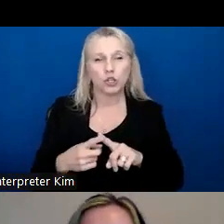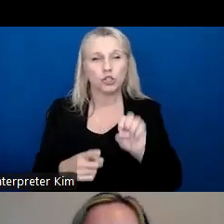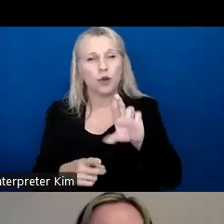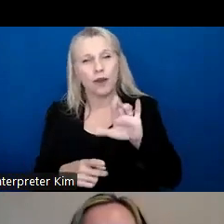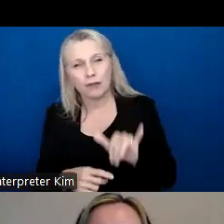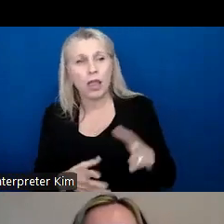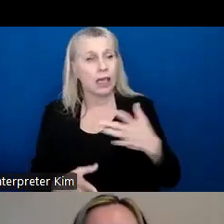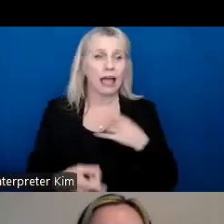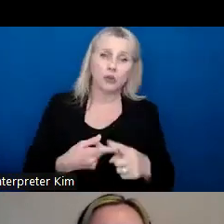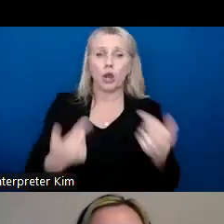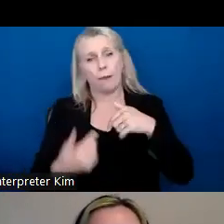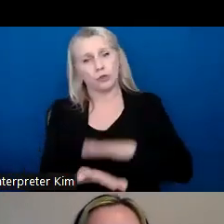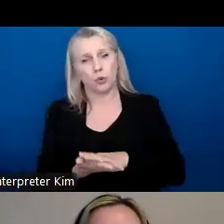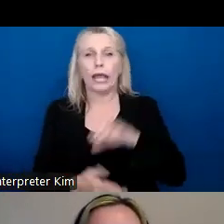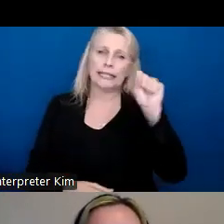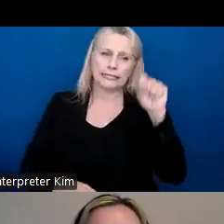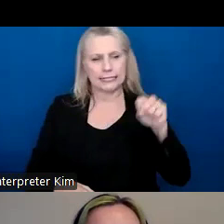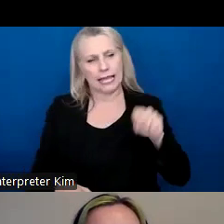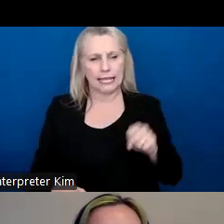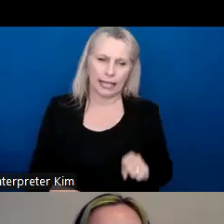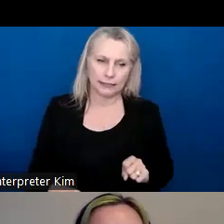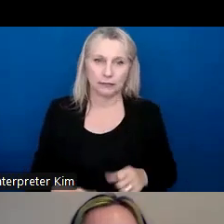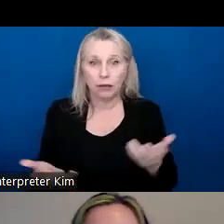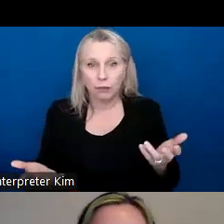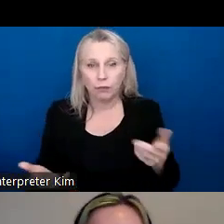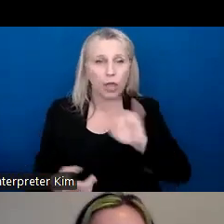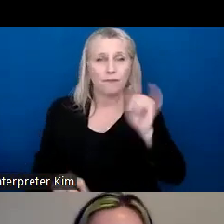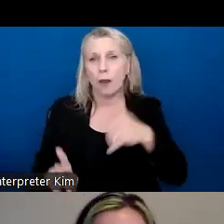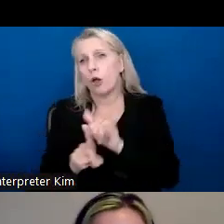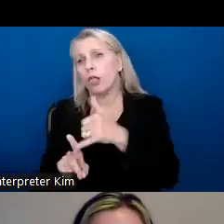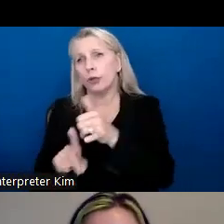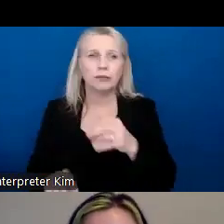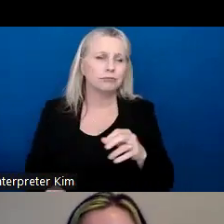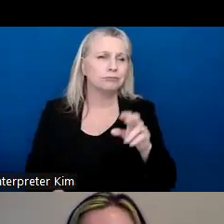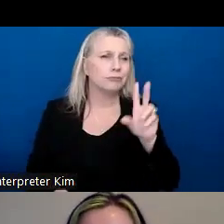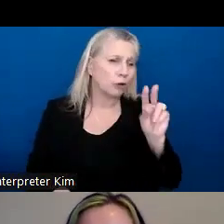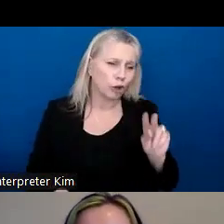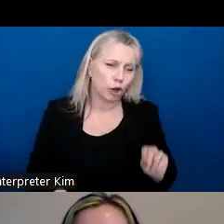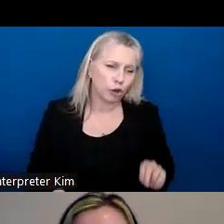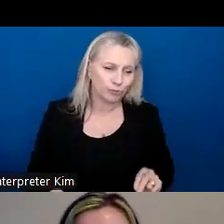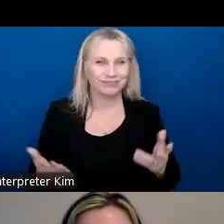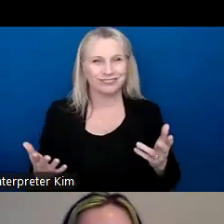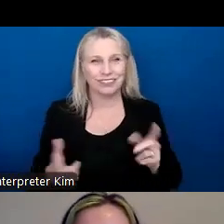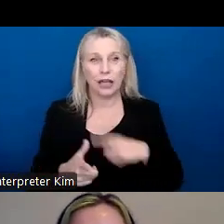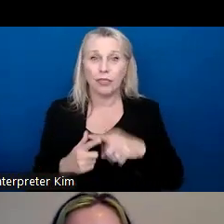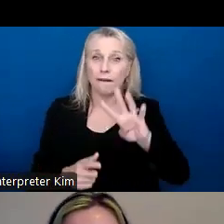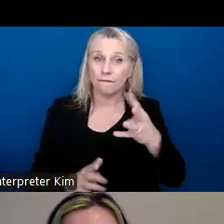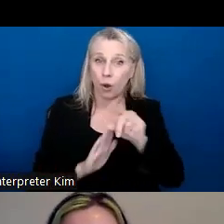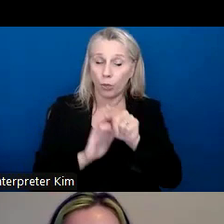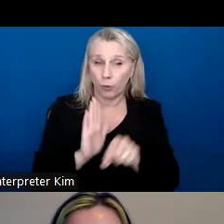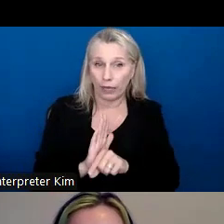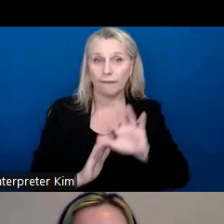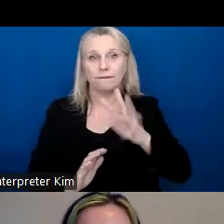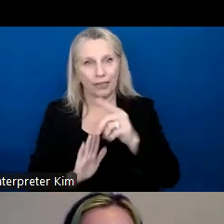to come to school? Yes, yes, yes, yes, yes. Um, have you ever been bullied? No, no, no, no, no. You know, and then it gets into fourth grade and fifth